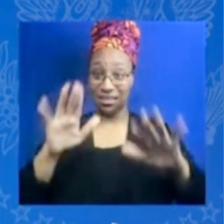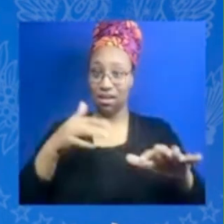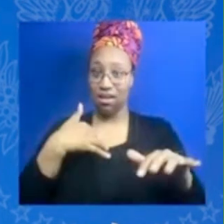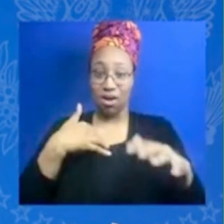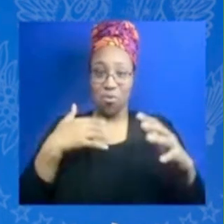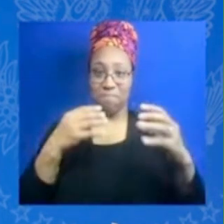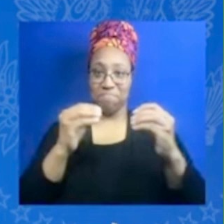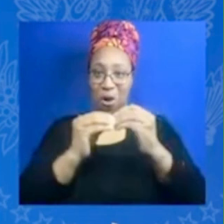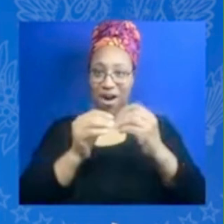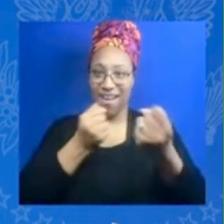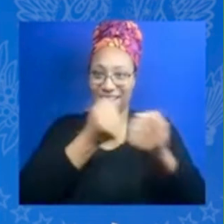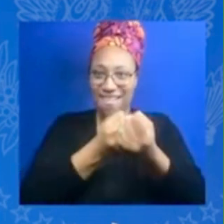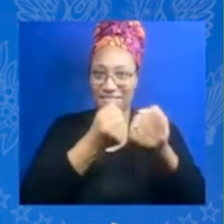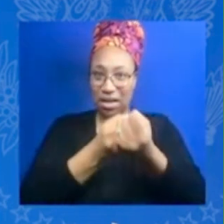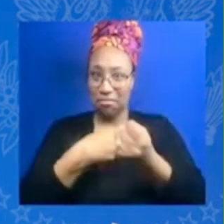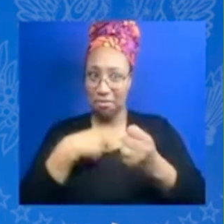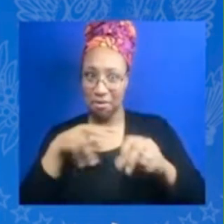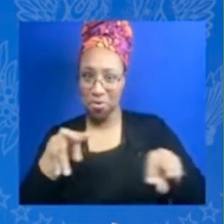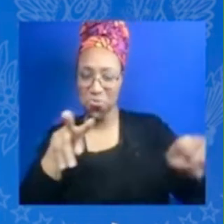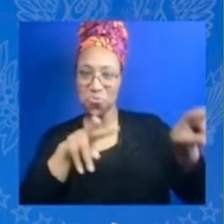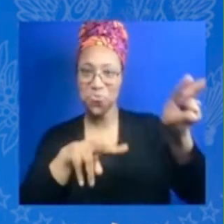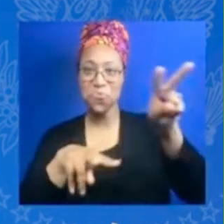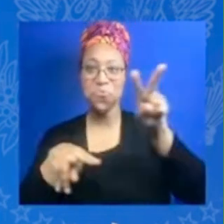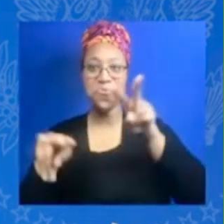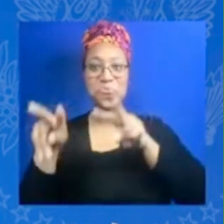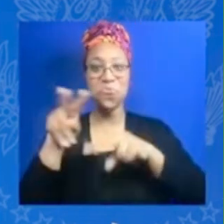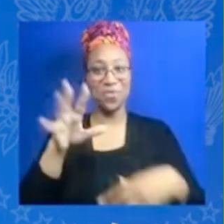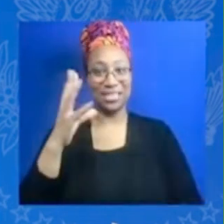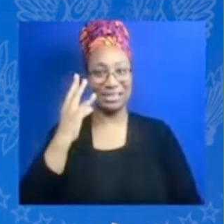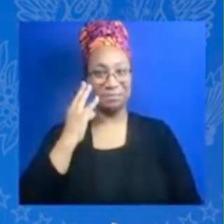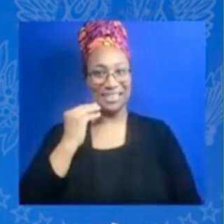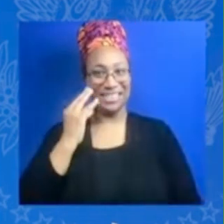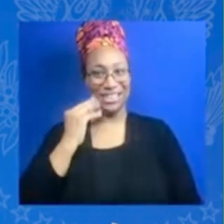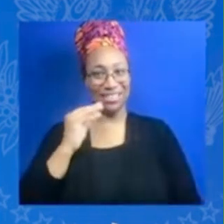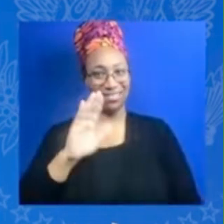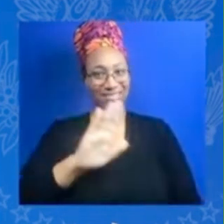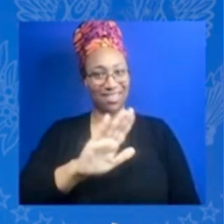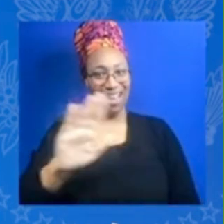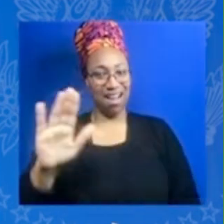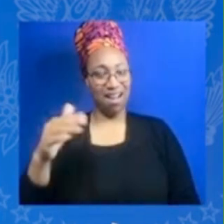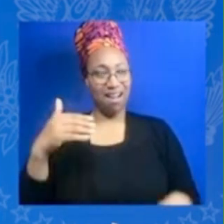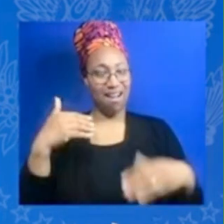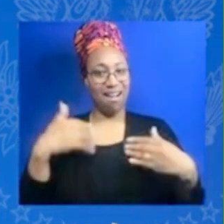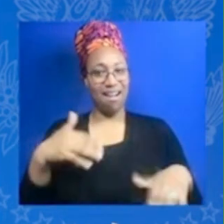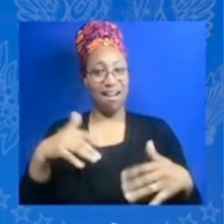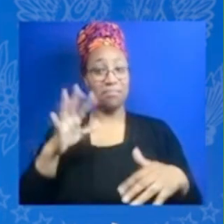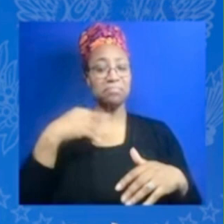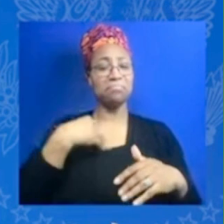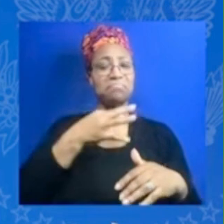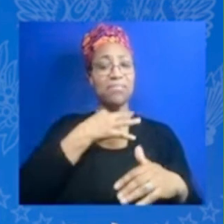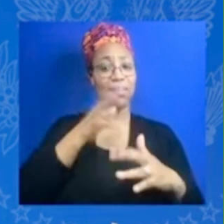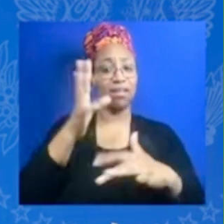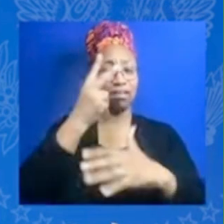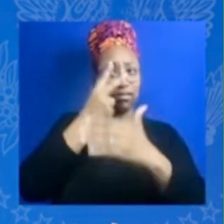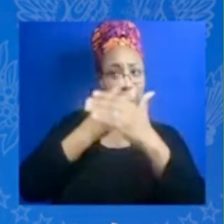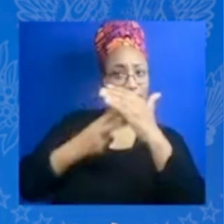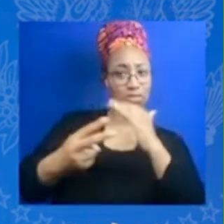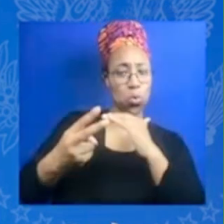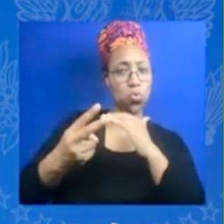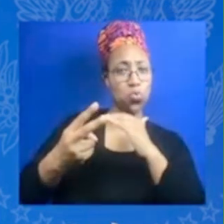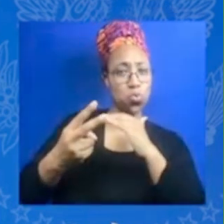and your experiences and your insights especially for those ten and a half million new businesses out there and the half of them because